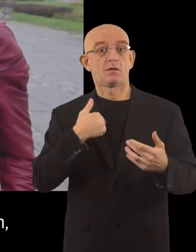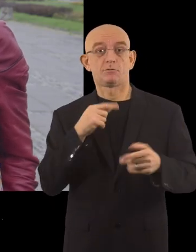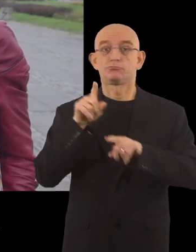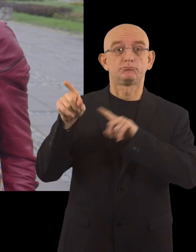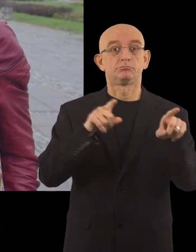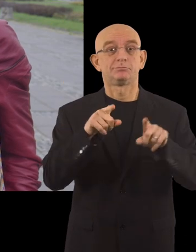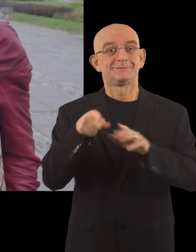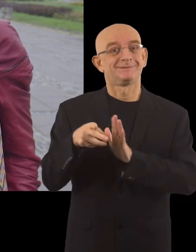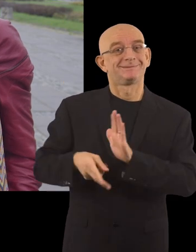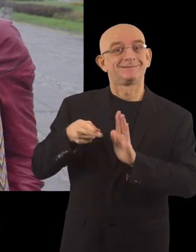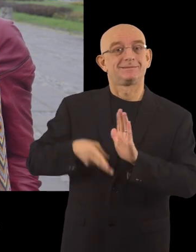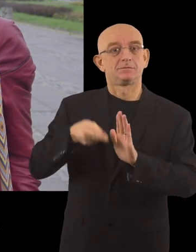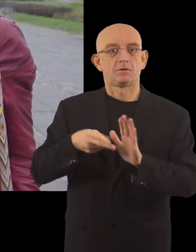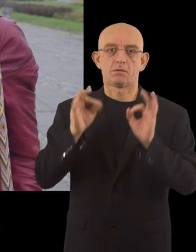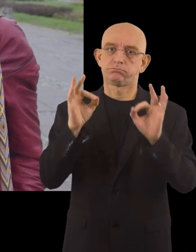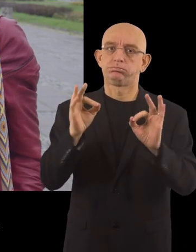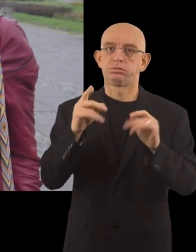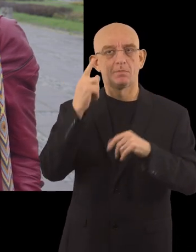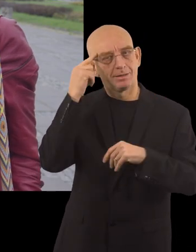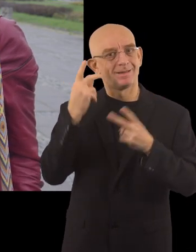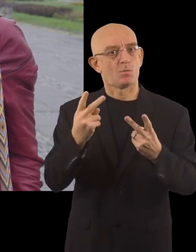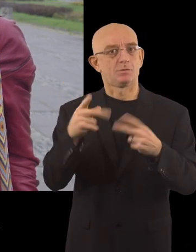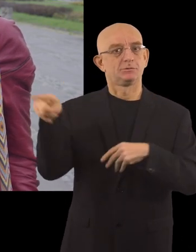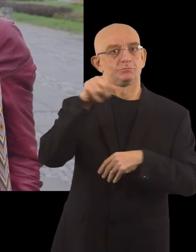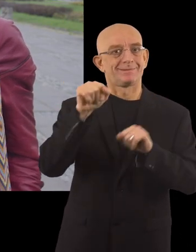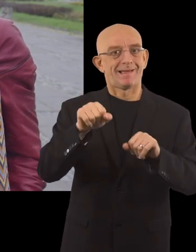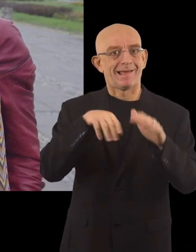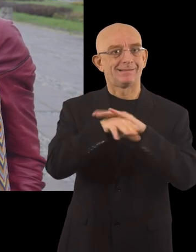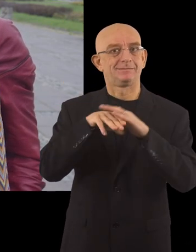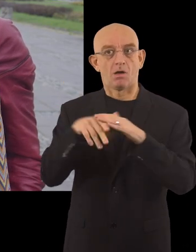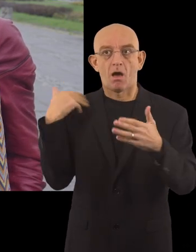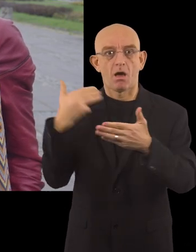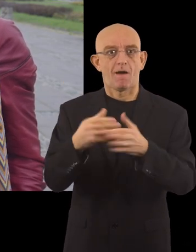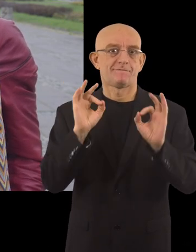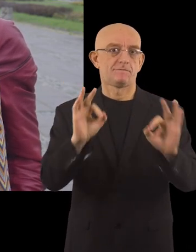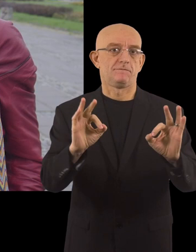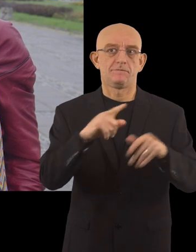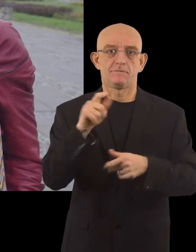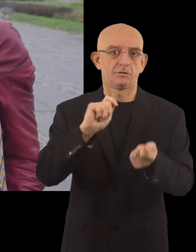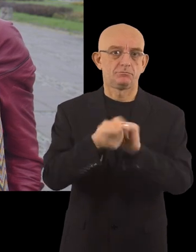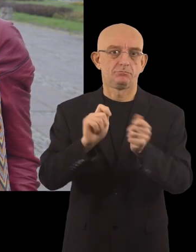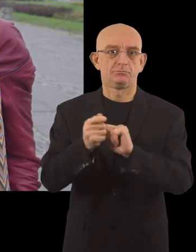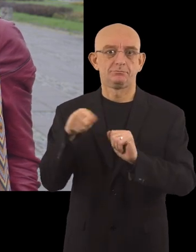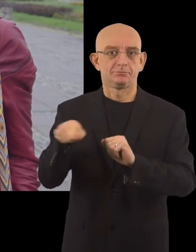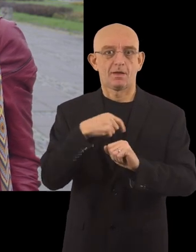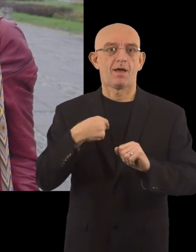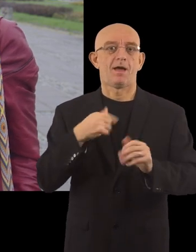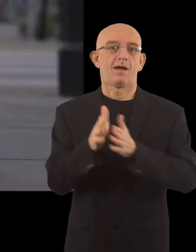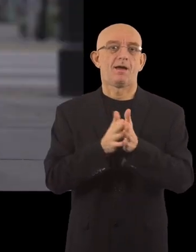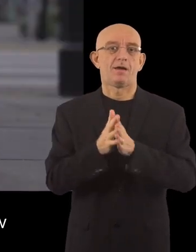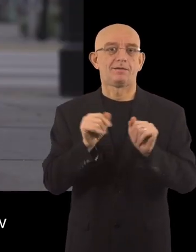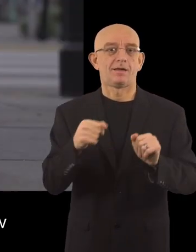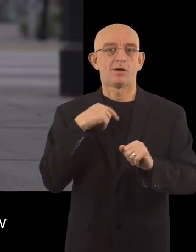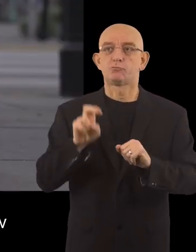When it comes to travelling out of town, train stations are really important. They are more and more accessible. At all the main train